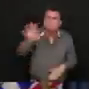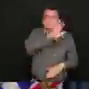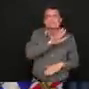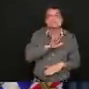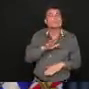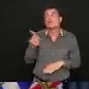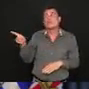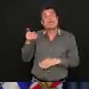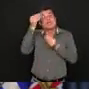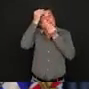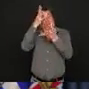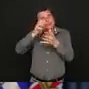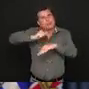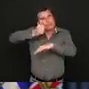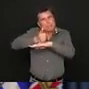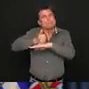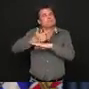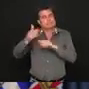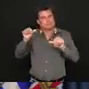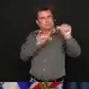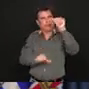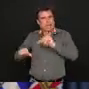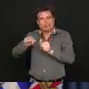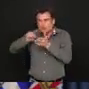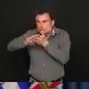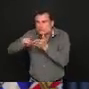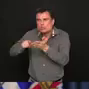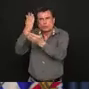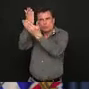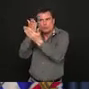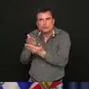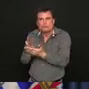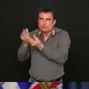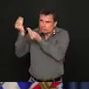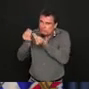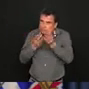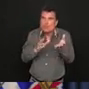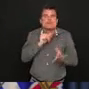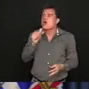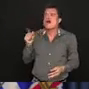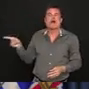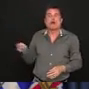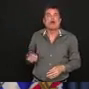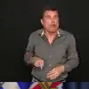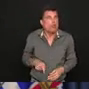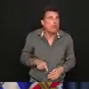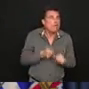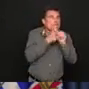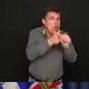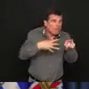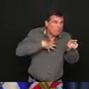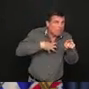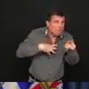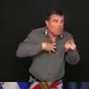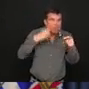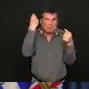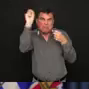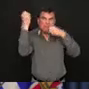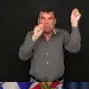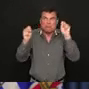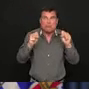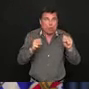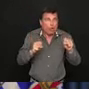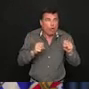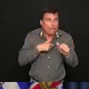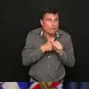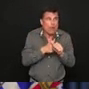We're looking at the science, we're making decisions in the best interest of all British Columbians and we're currently seeing high levels of